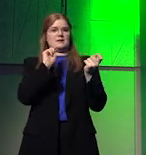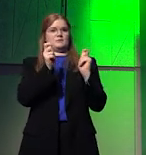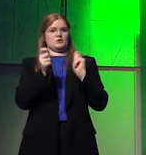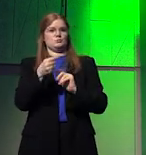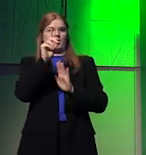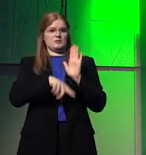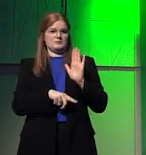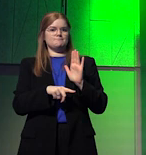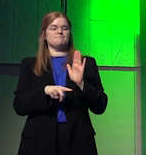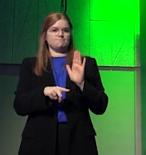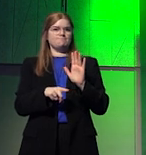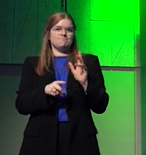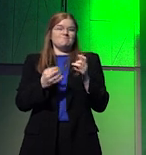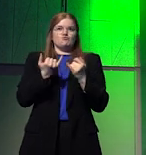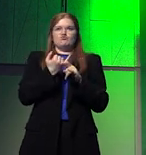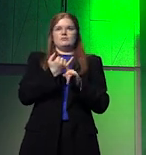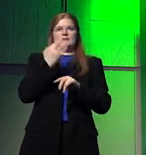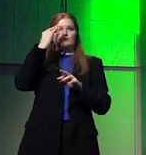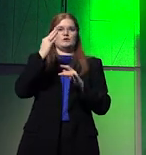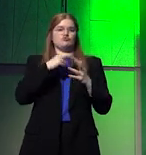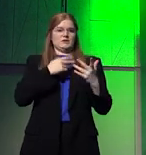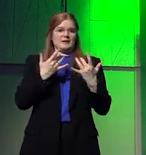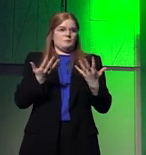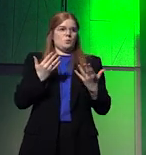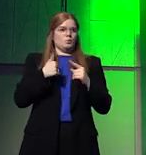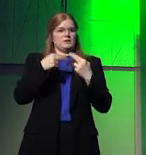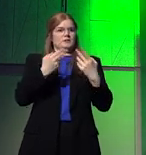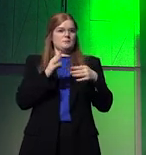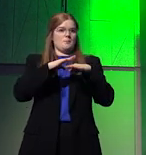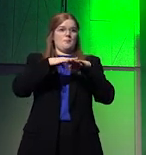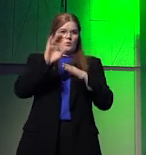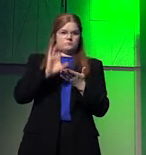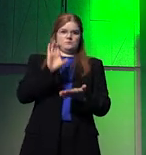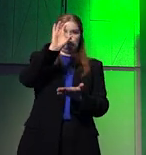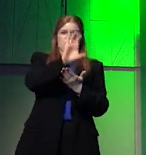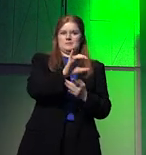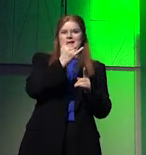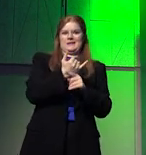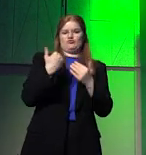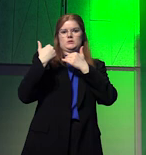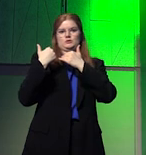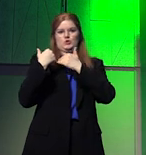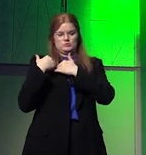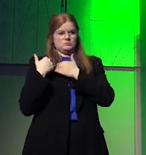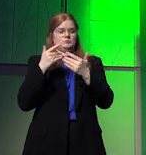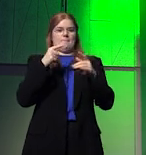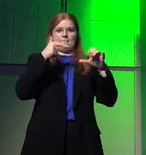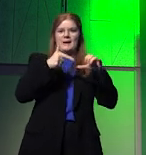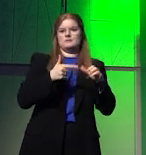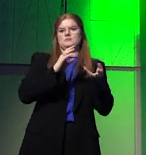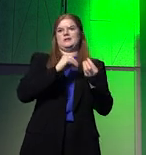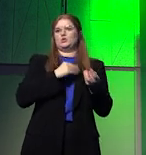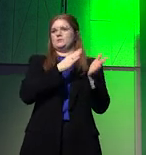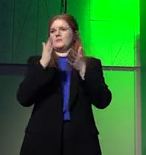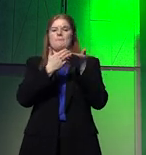technologies technically technically we would currently need more investments into responsible mining into